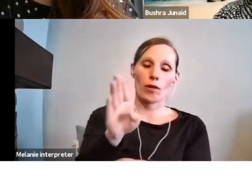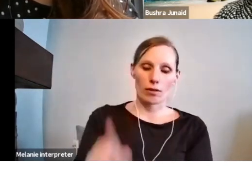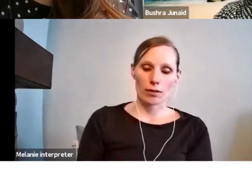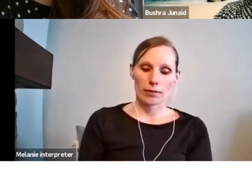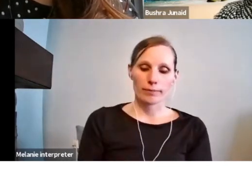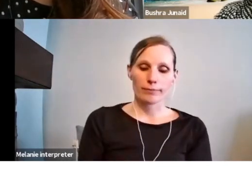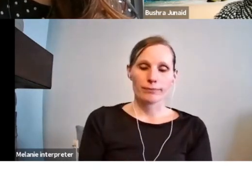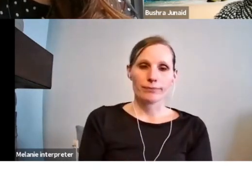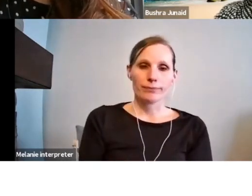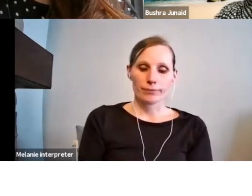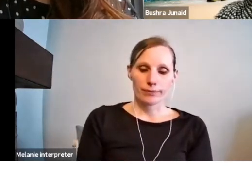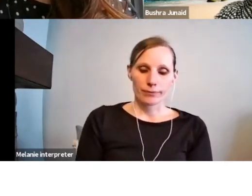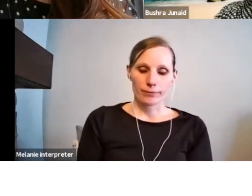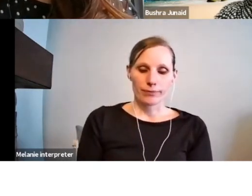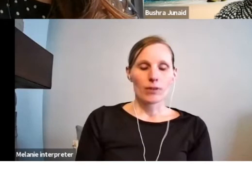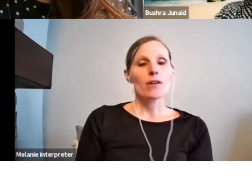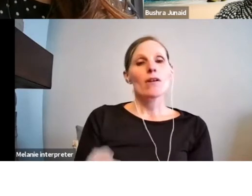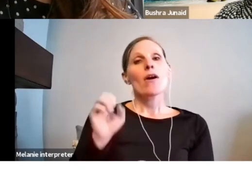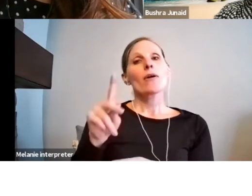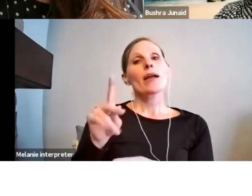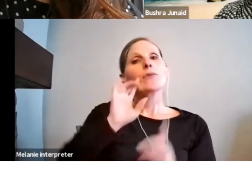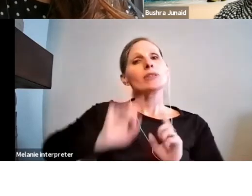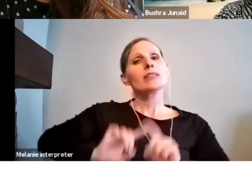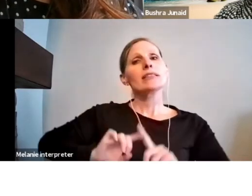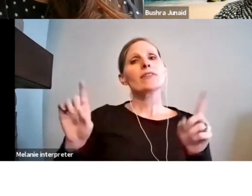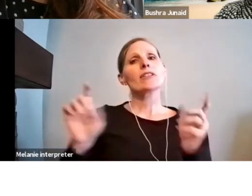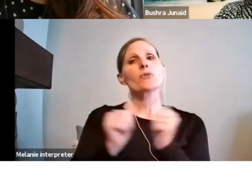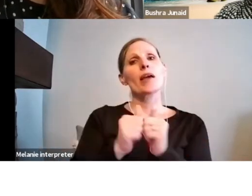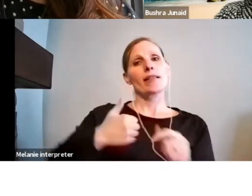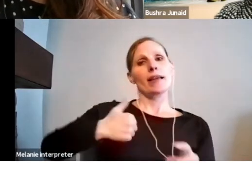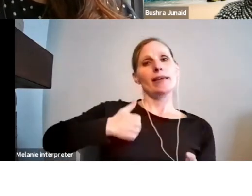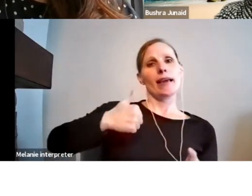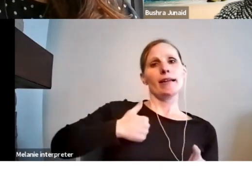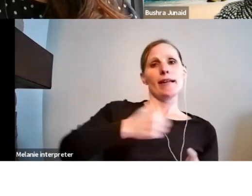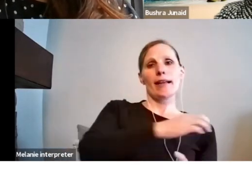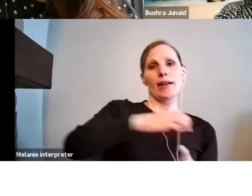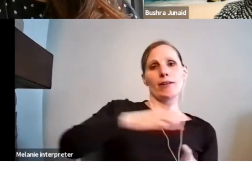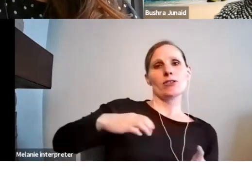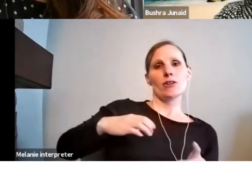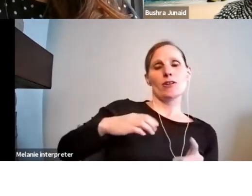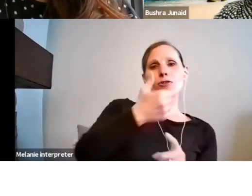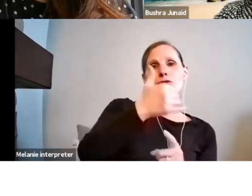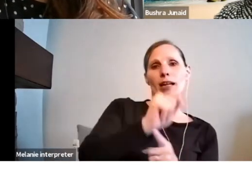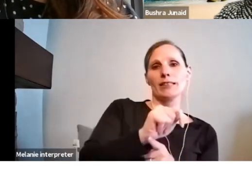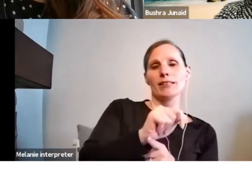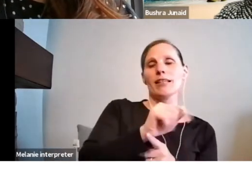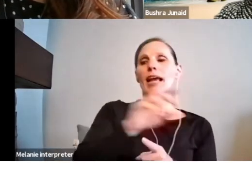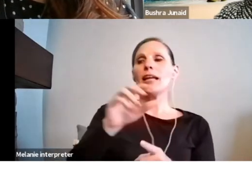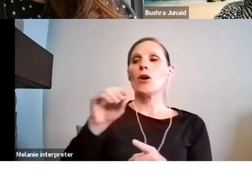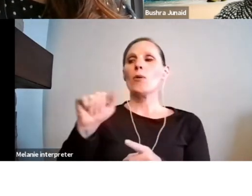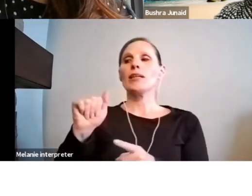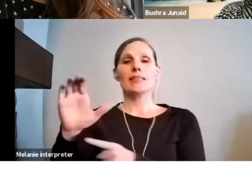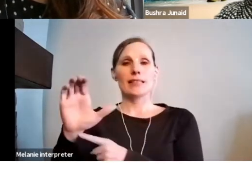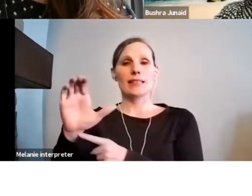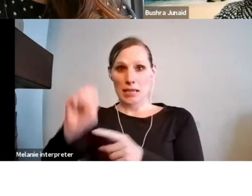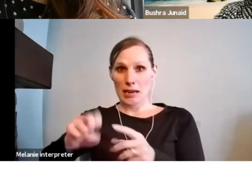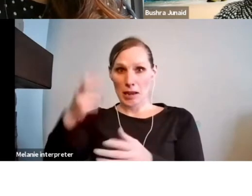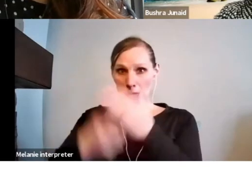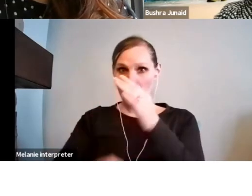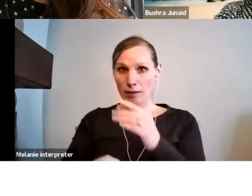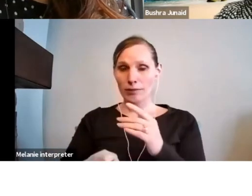Okay, what's the difference between Canada Council for the Arts grants and OAC grants and can I apply to both?